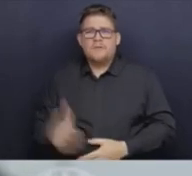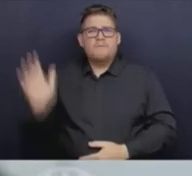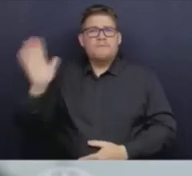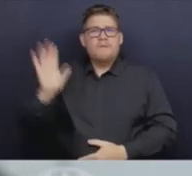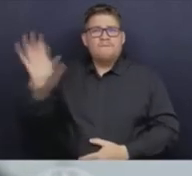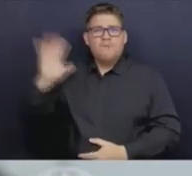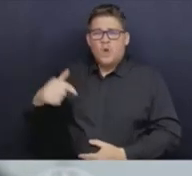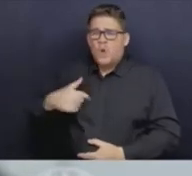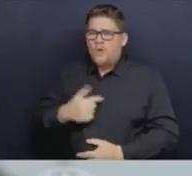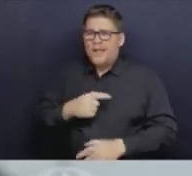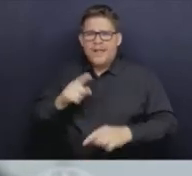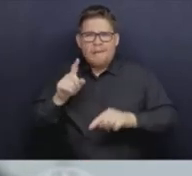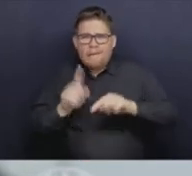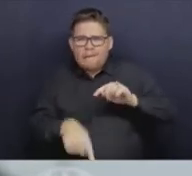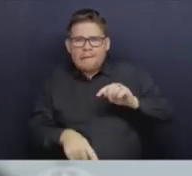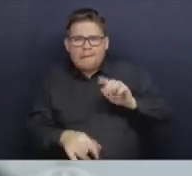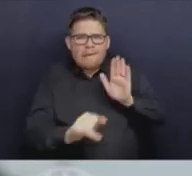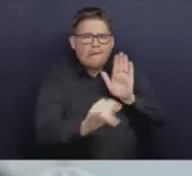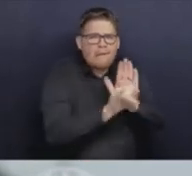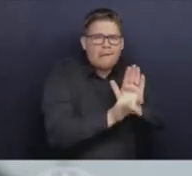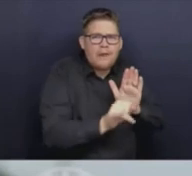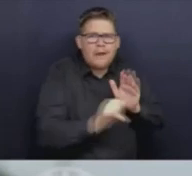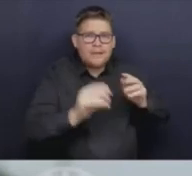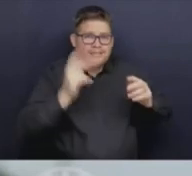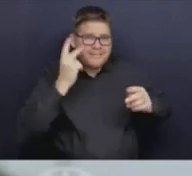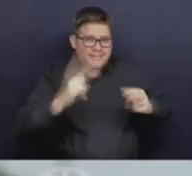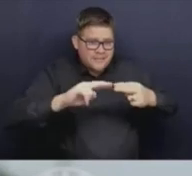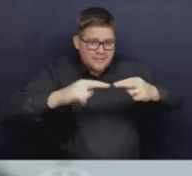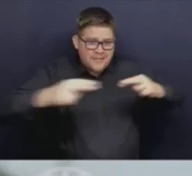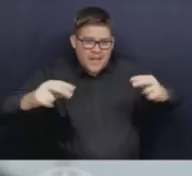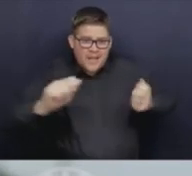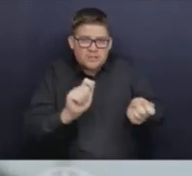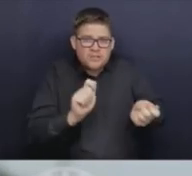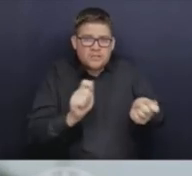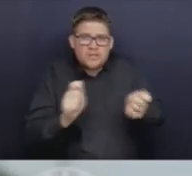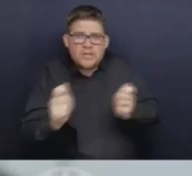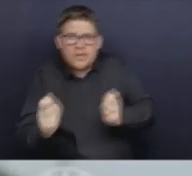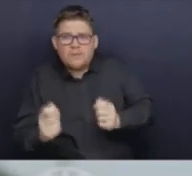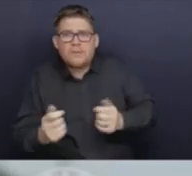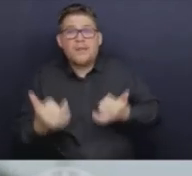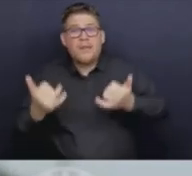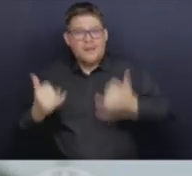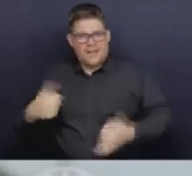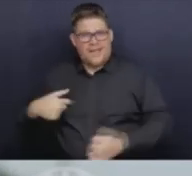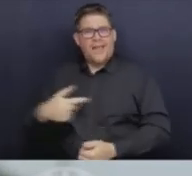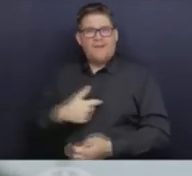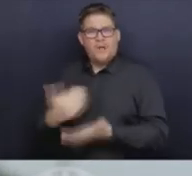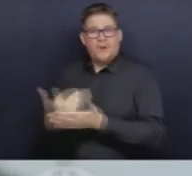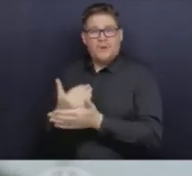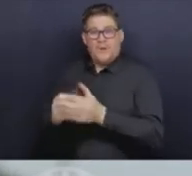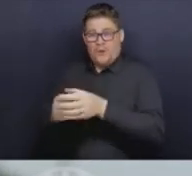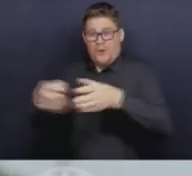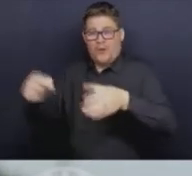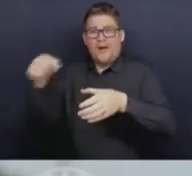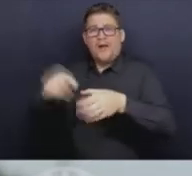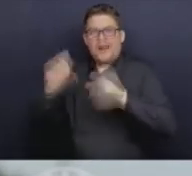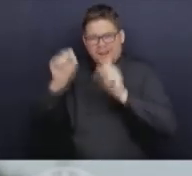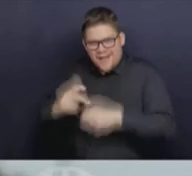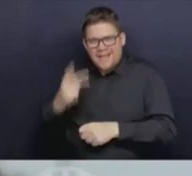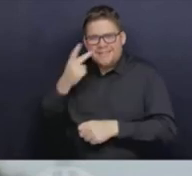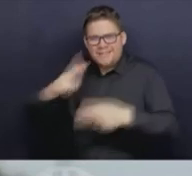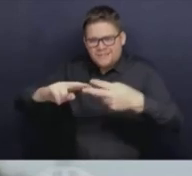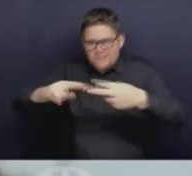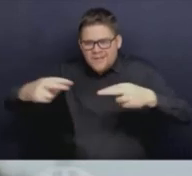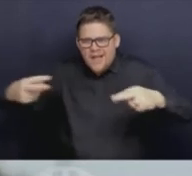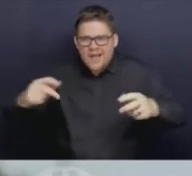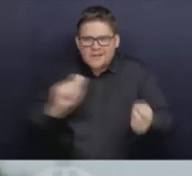real time. And that has led to some of the issues that we have about what's the meaning of new subvariants. And I'll talk a bit